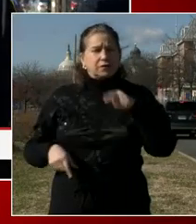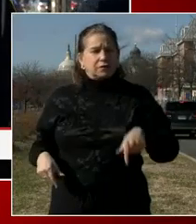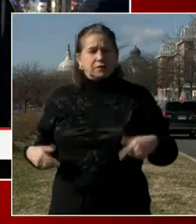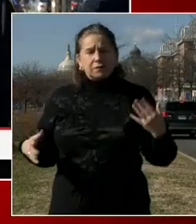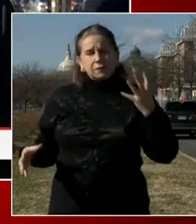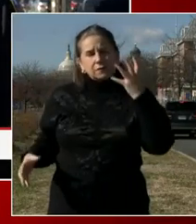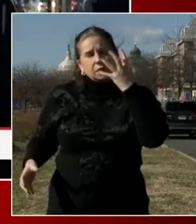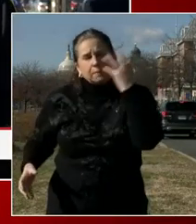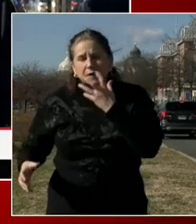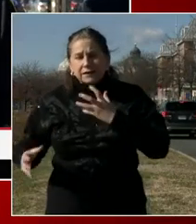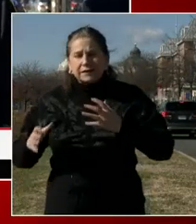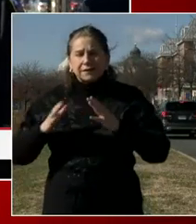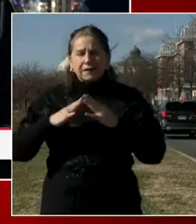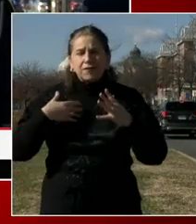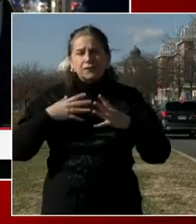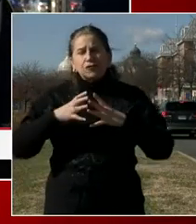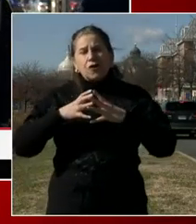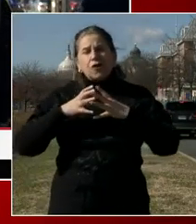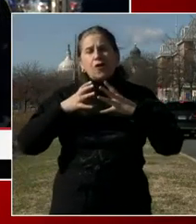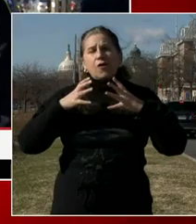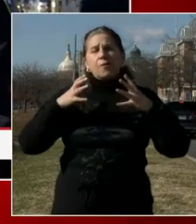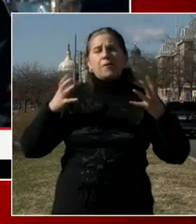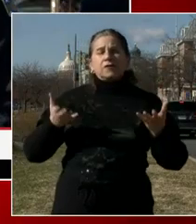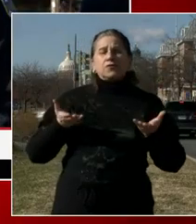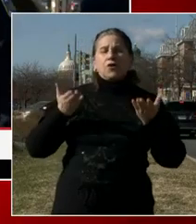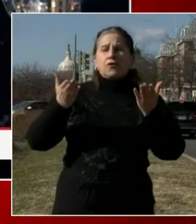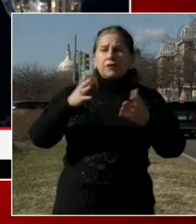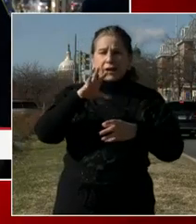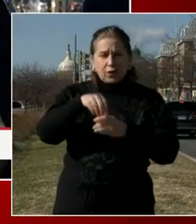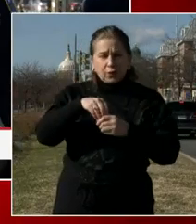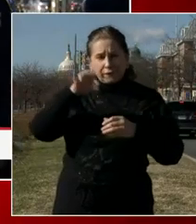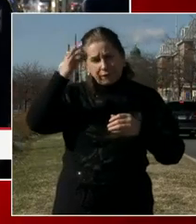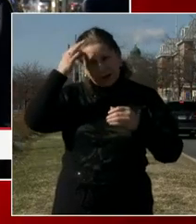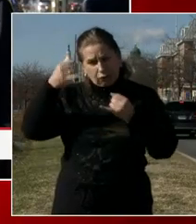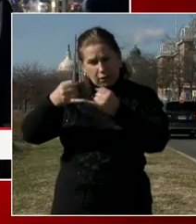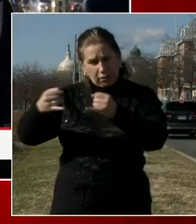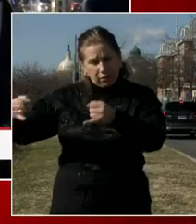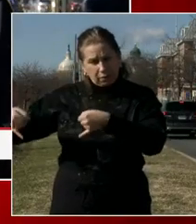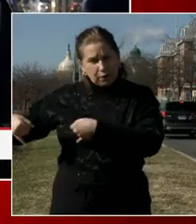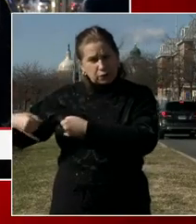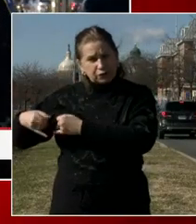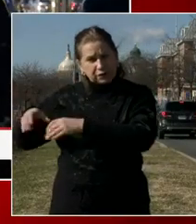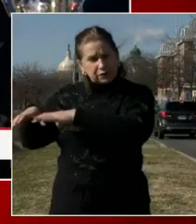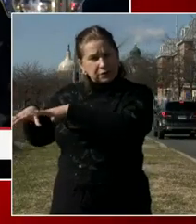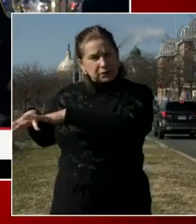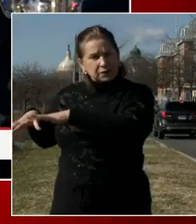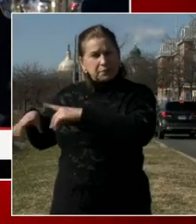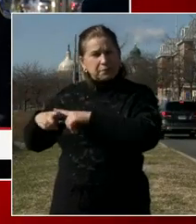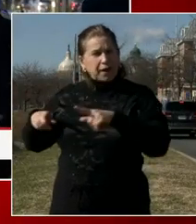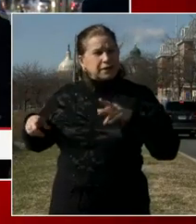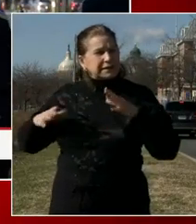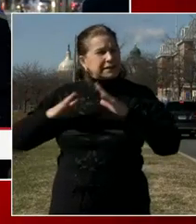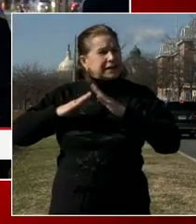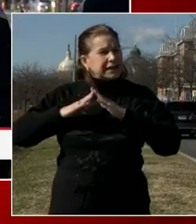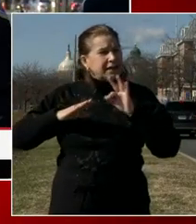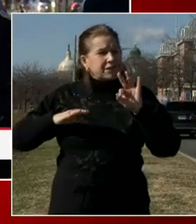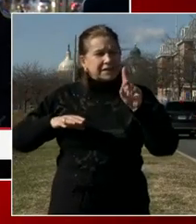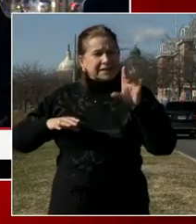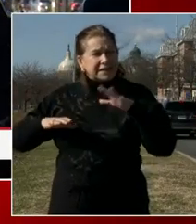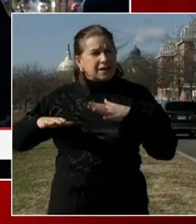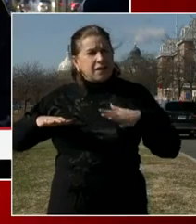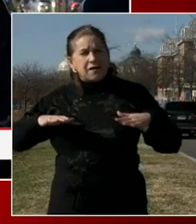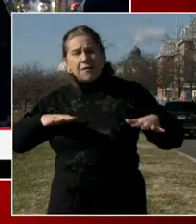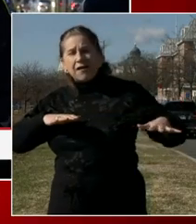outside of the federal enclave. And actually, all of these neighborhoods are what will become